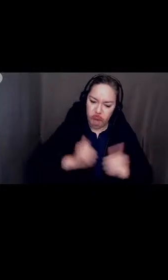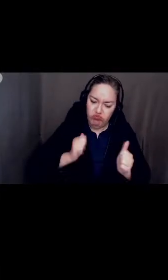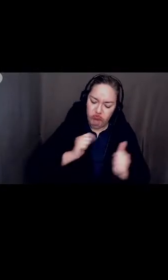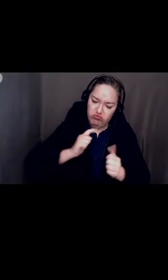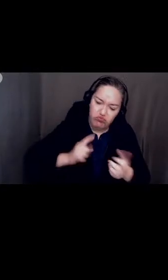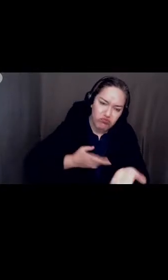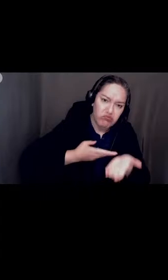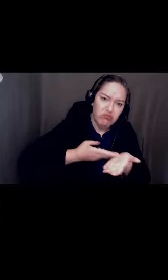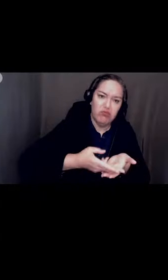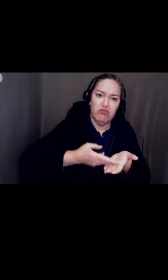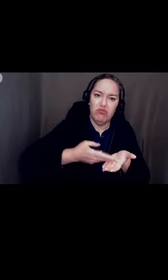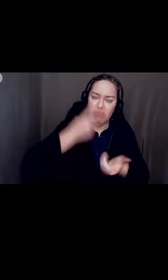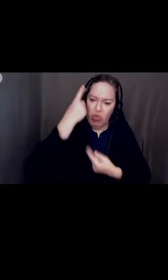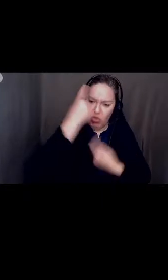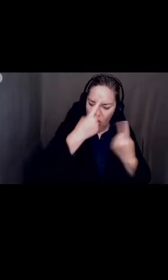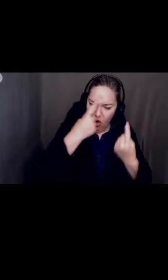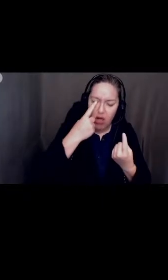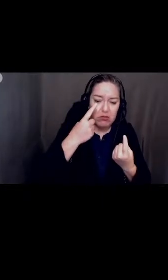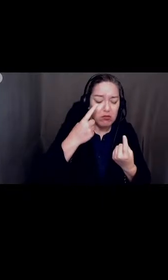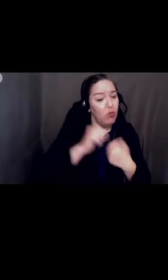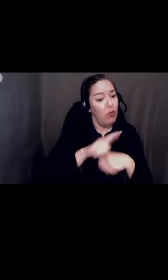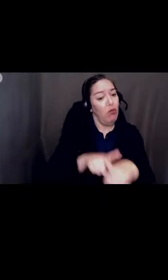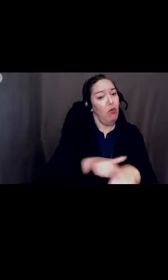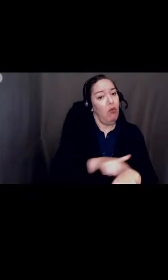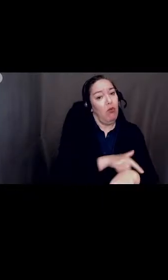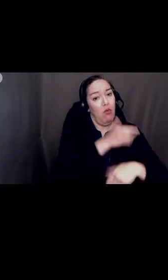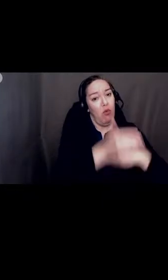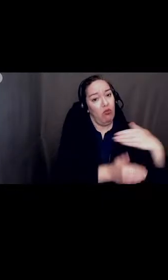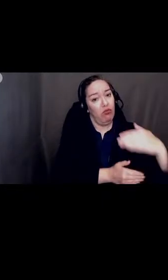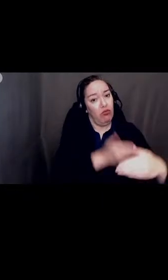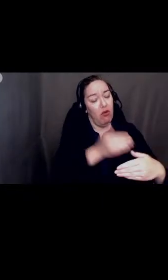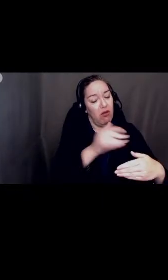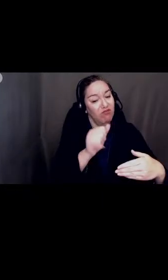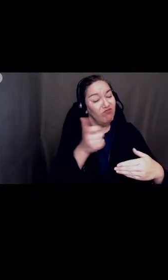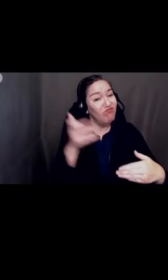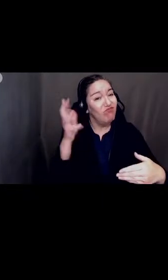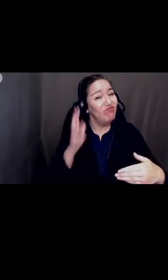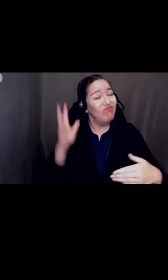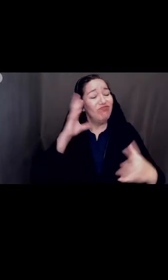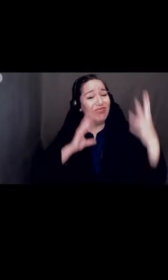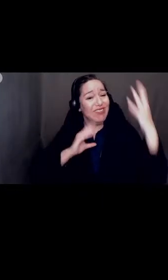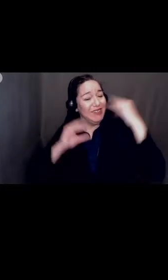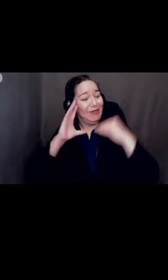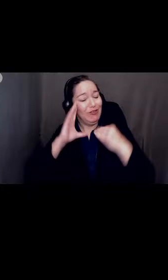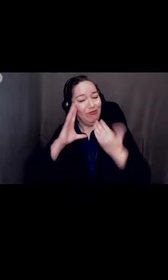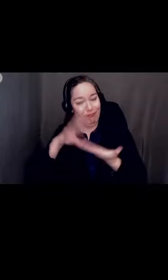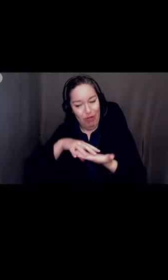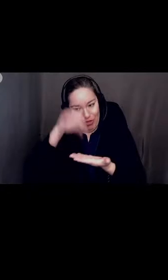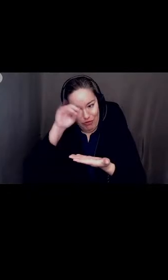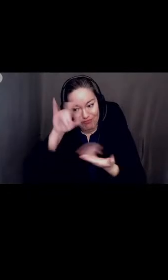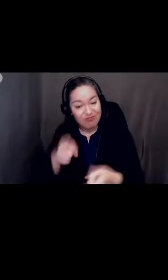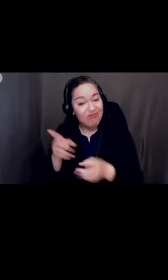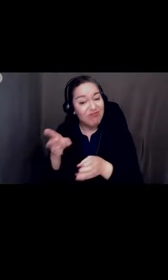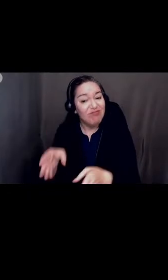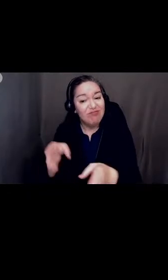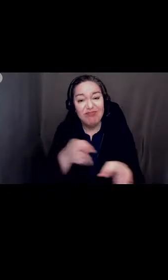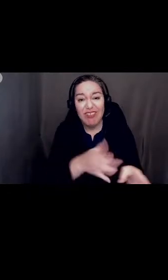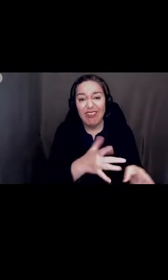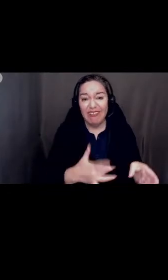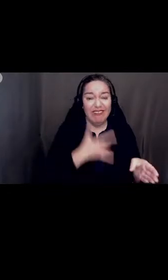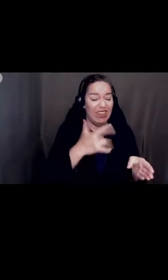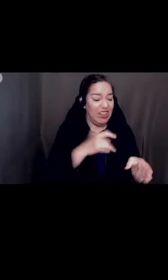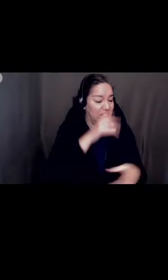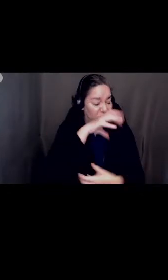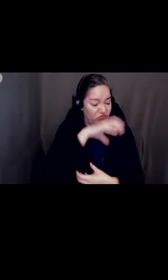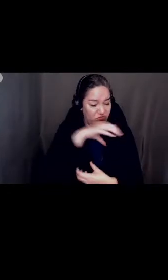long process, but we learned from past experiences that when individuals do not feel engaged in the process, it can